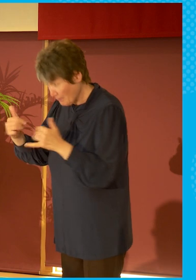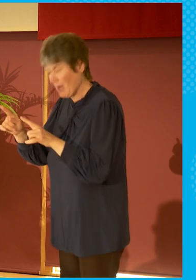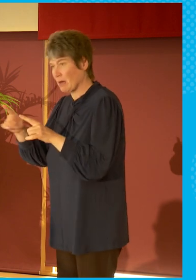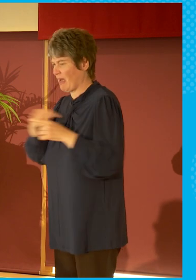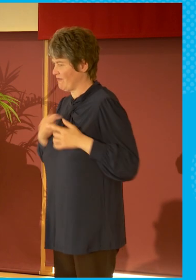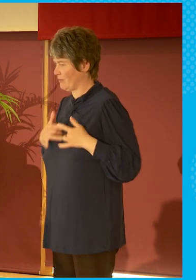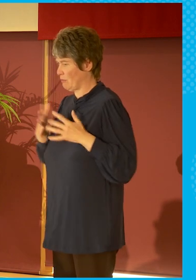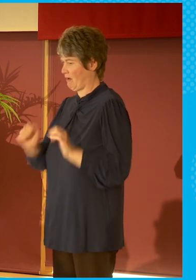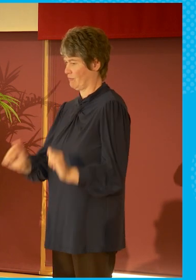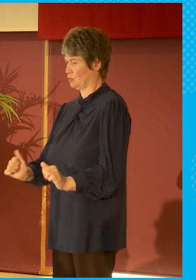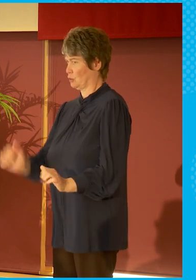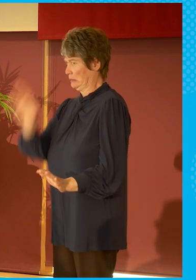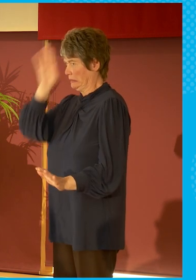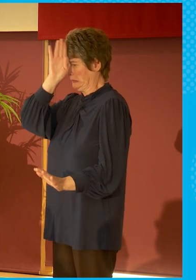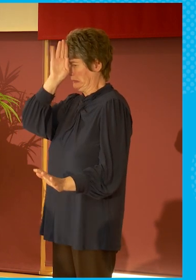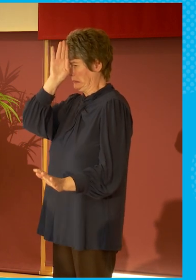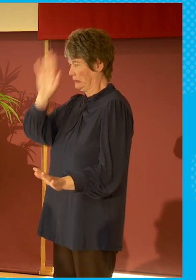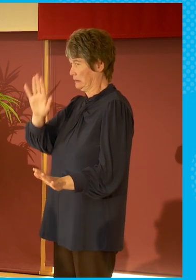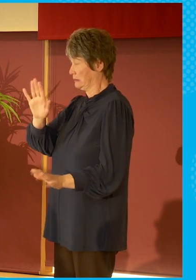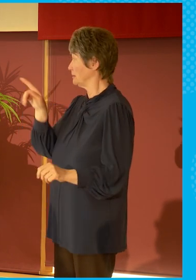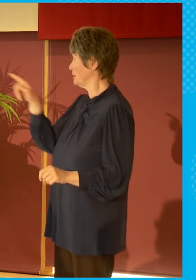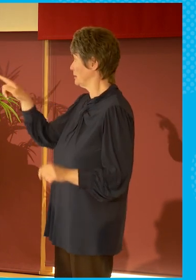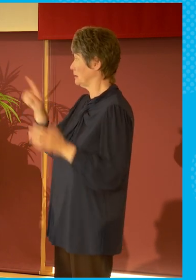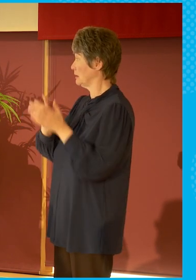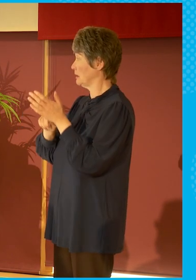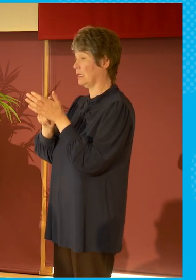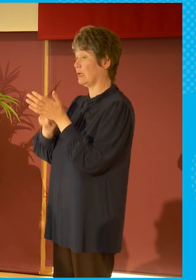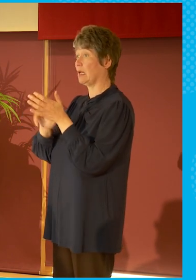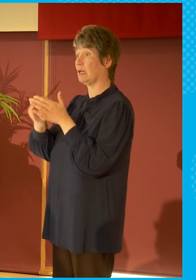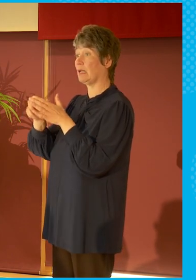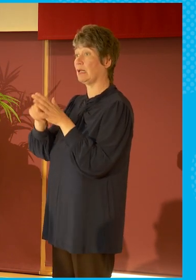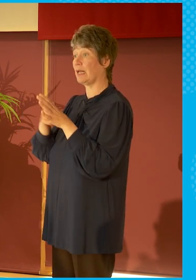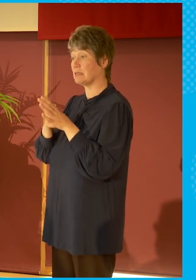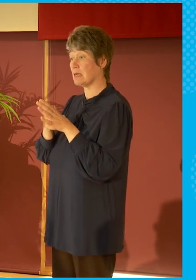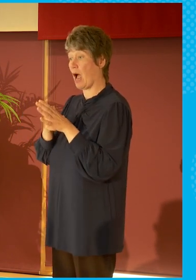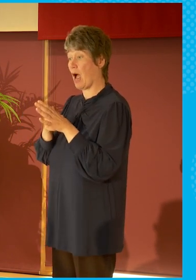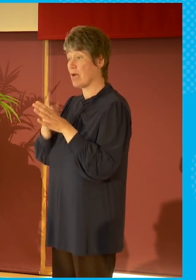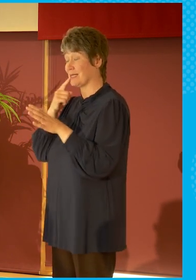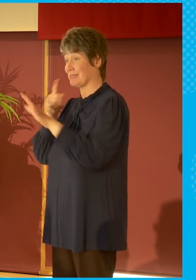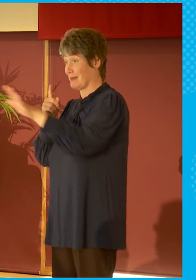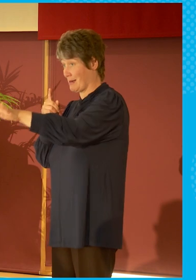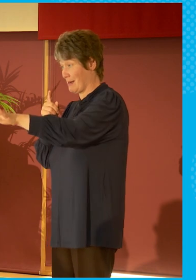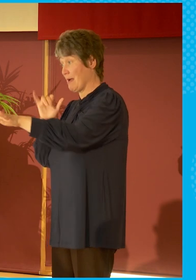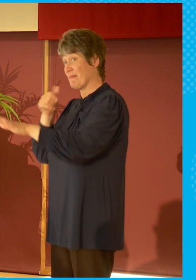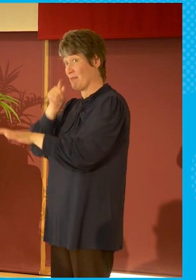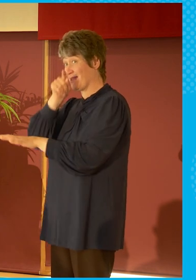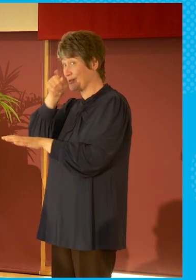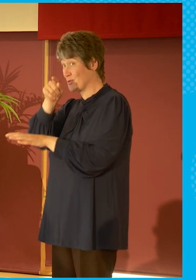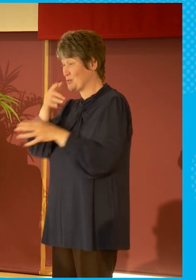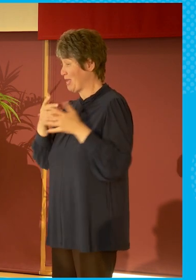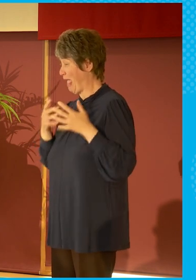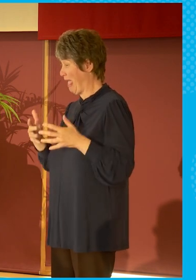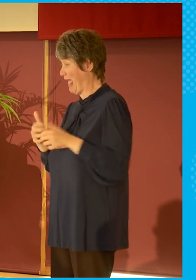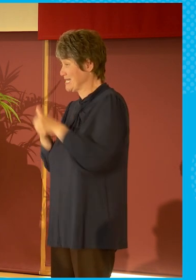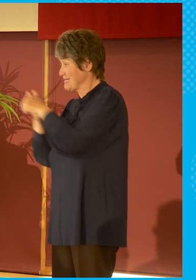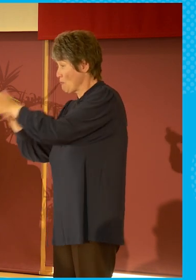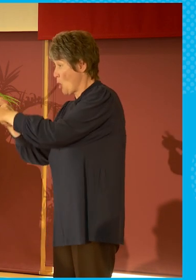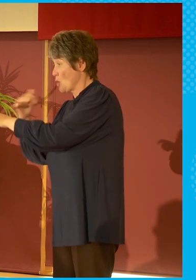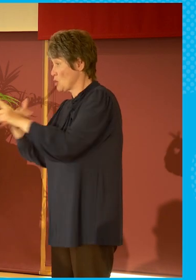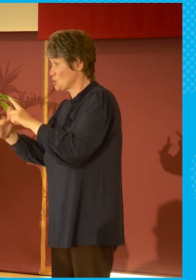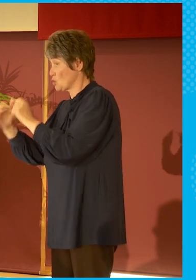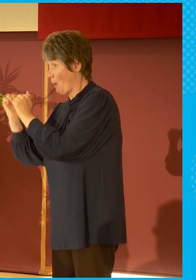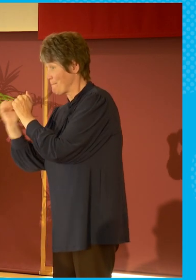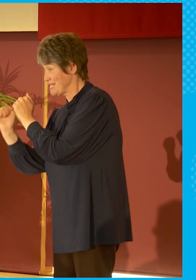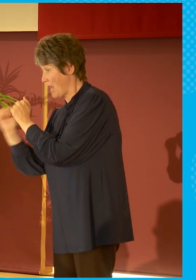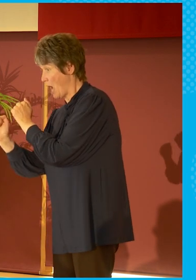I think I could bring that back together. I'm not sure you're a fan of the social media, but I think you may be interested. You're heavily, I'm sure I